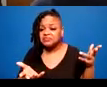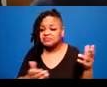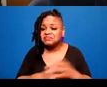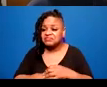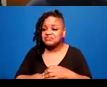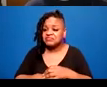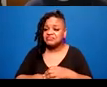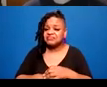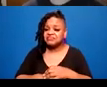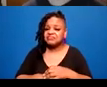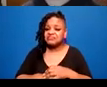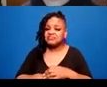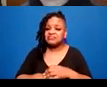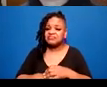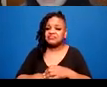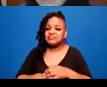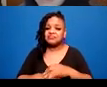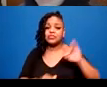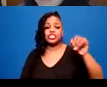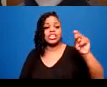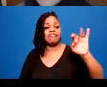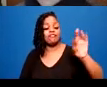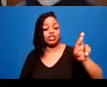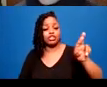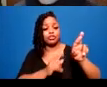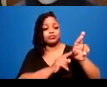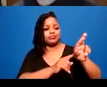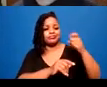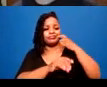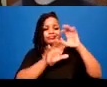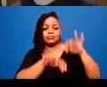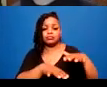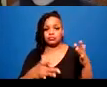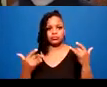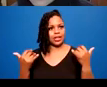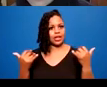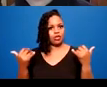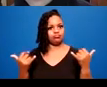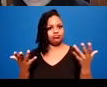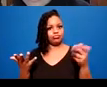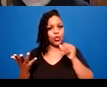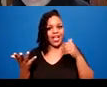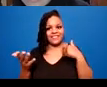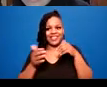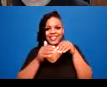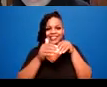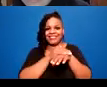Jennifer wrote right now it's the fact that I don't have access to the chat or this discord.